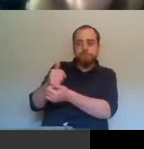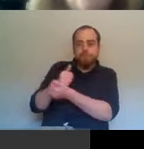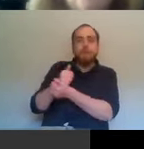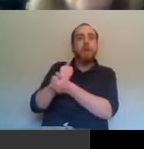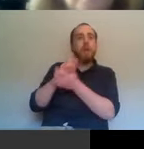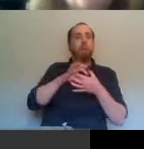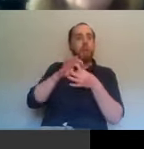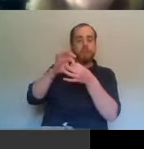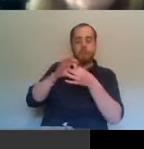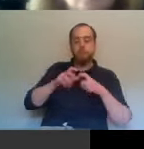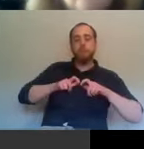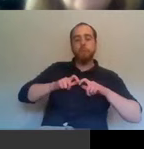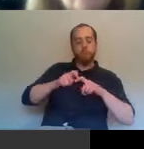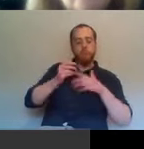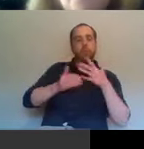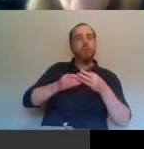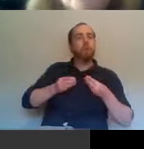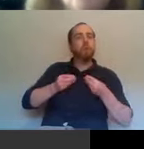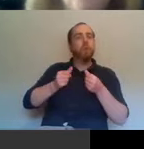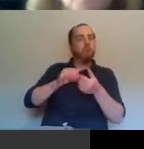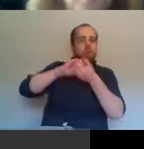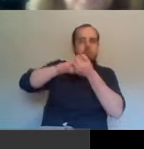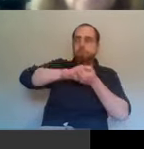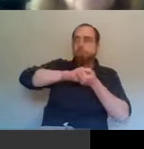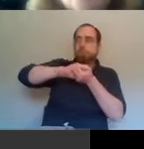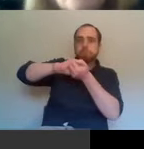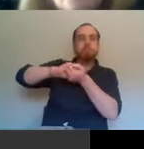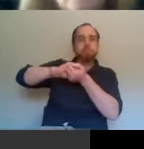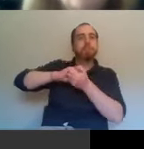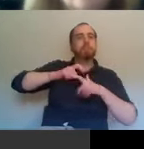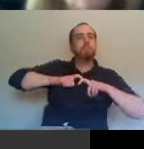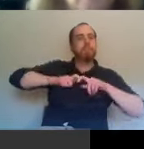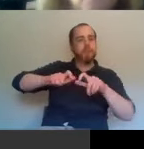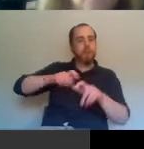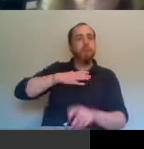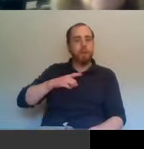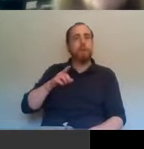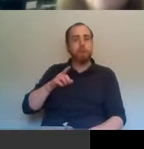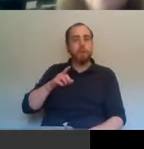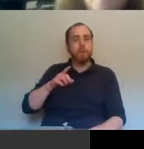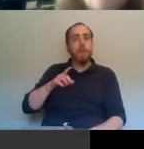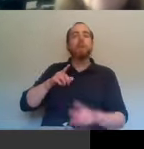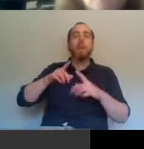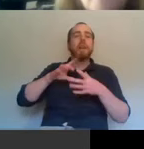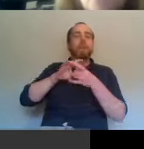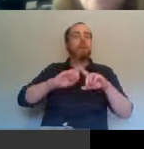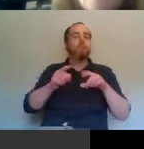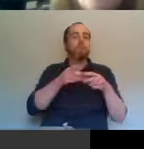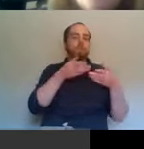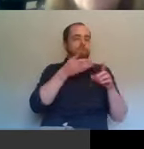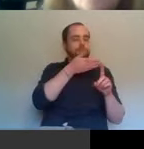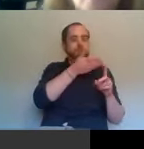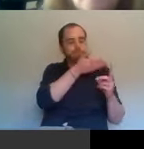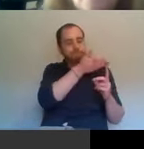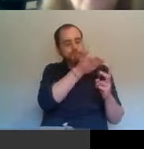moving, uh, smoothly between the two parts of Ireland in, in, in a variety of areas. And what's quite intriguing,